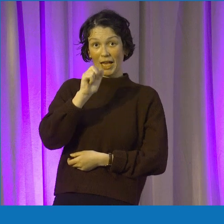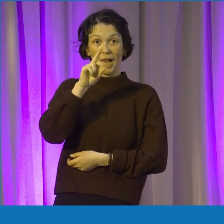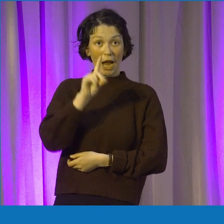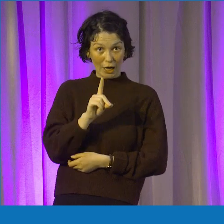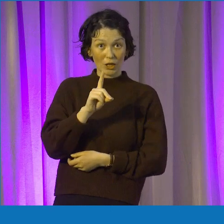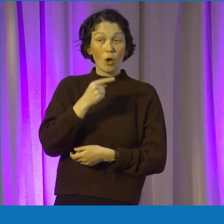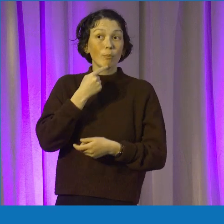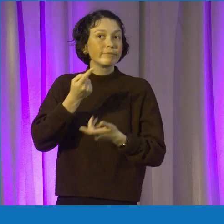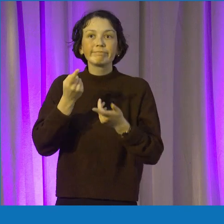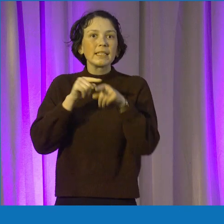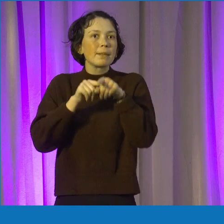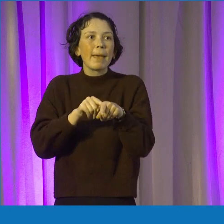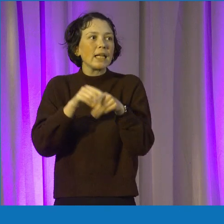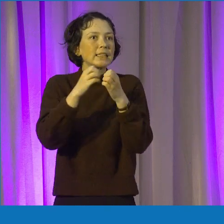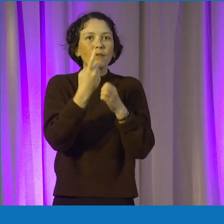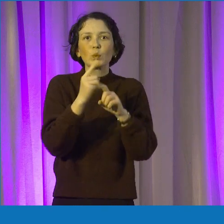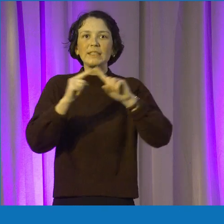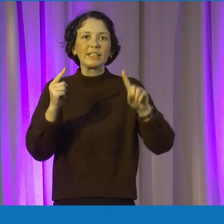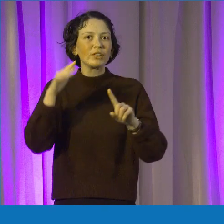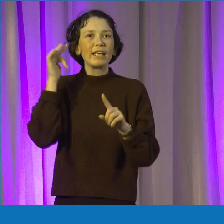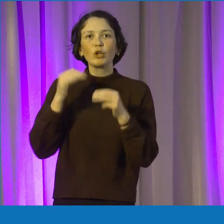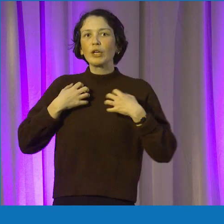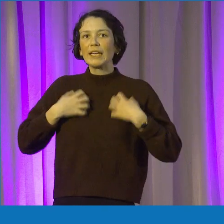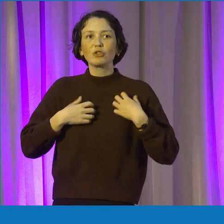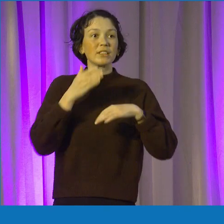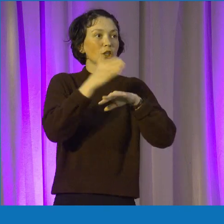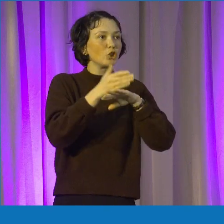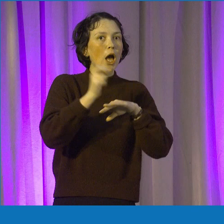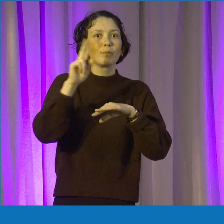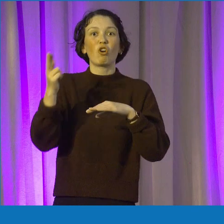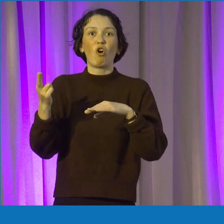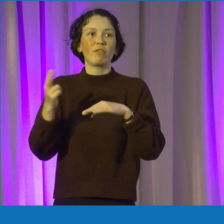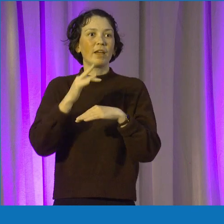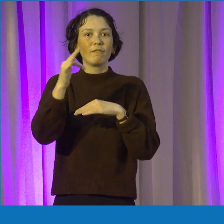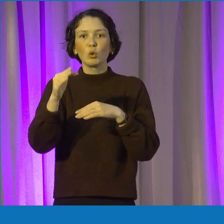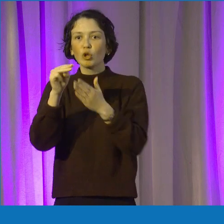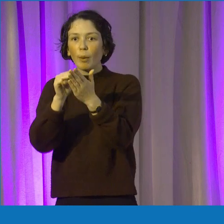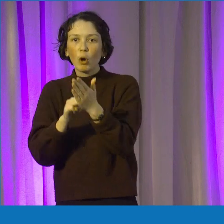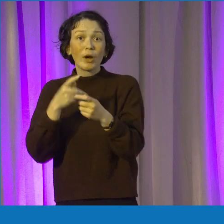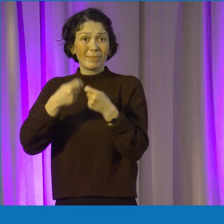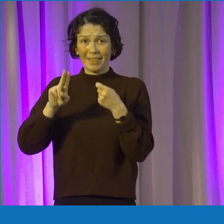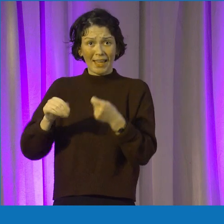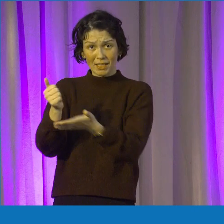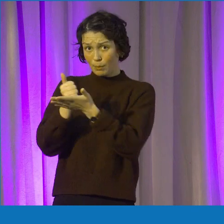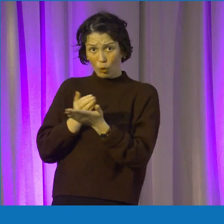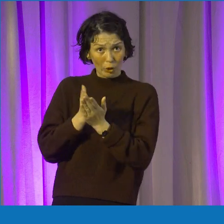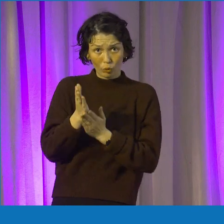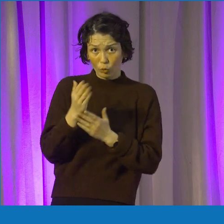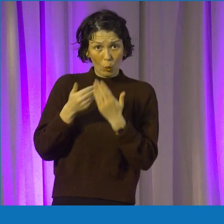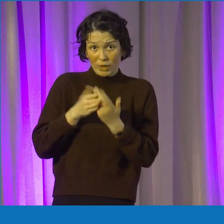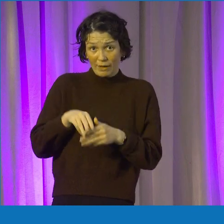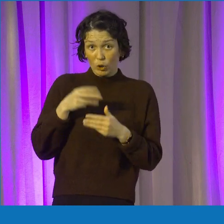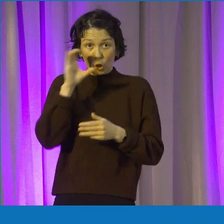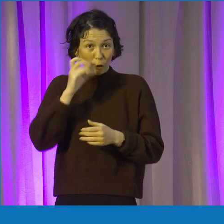or internships, grad roles, they can help you. They just have a wealth of advice that they'll offer you and also to grow your network. So that's good.